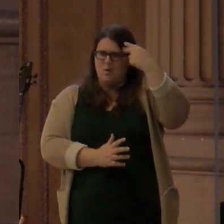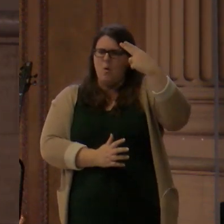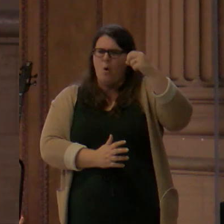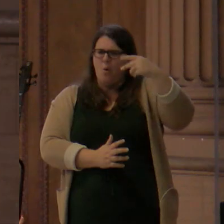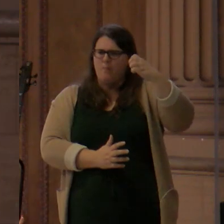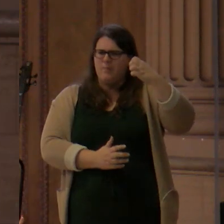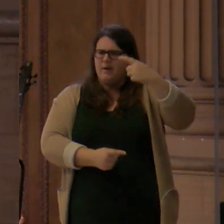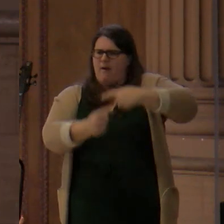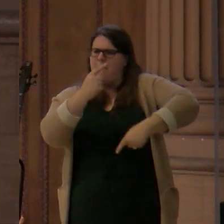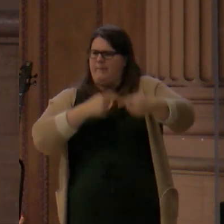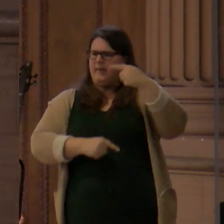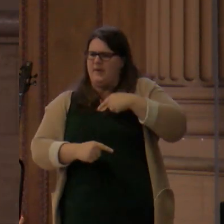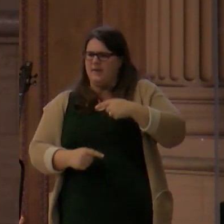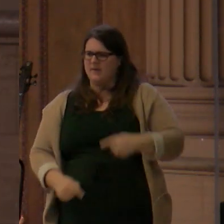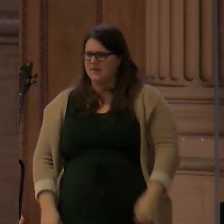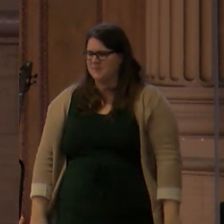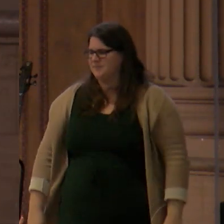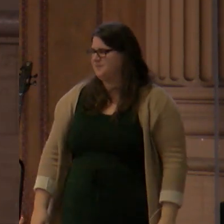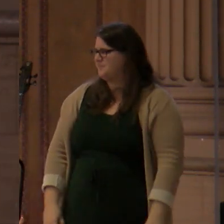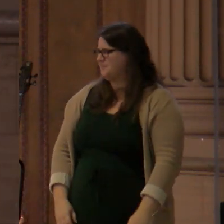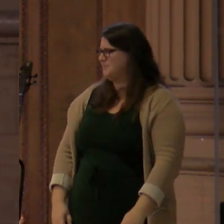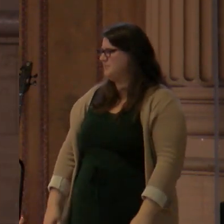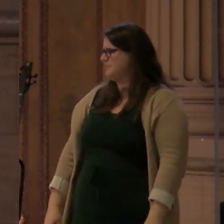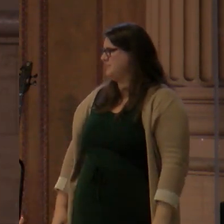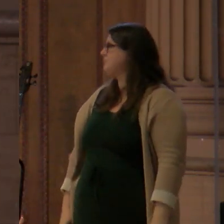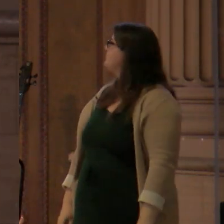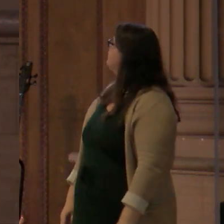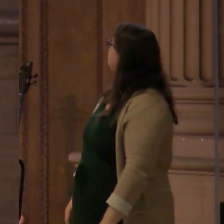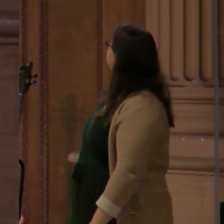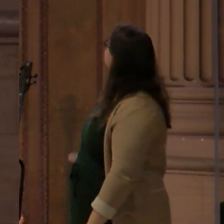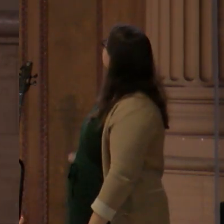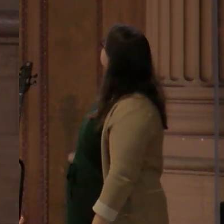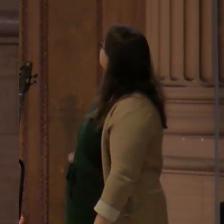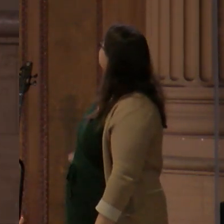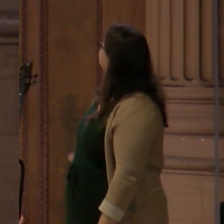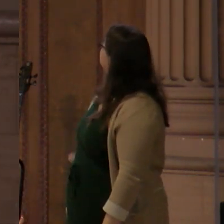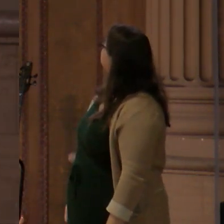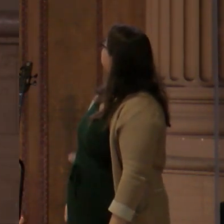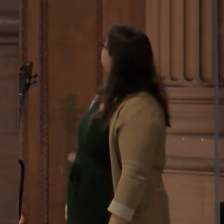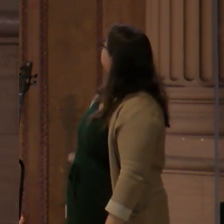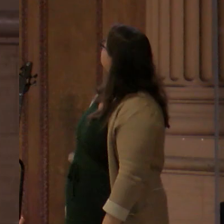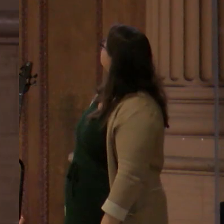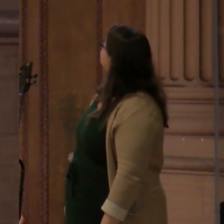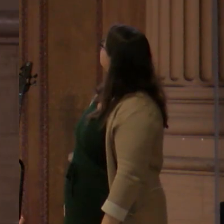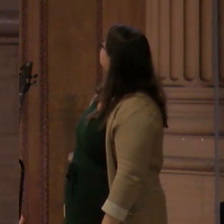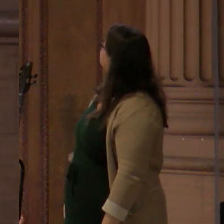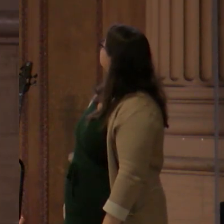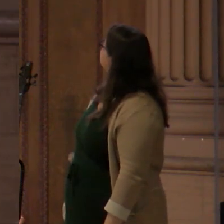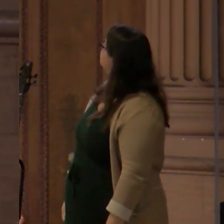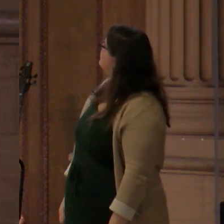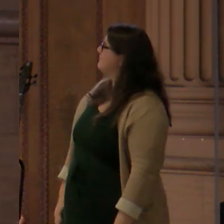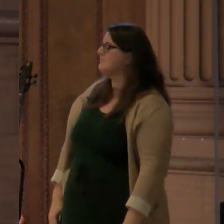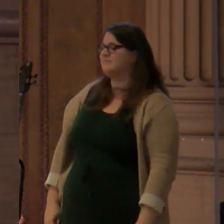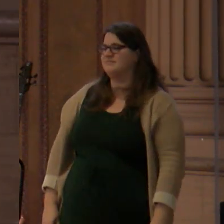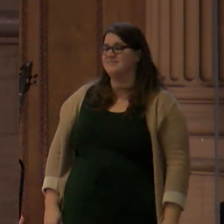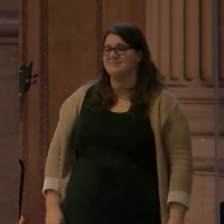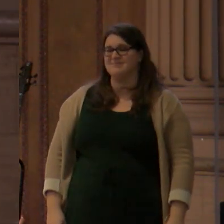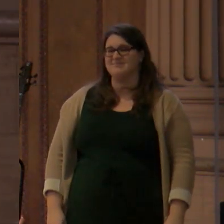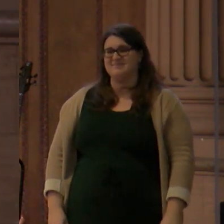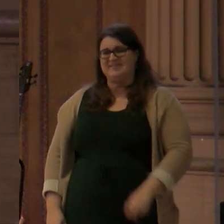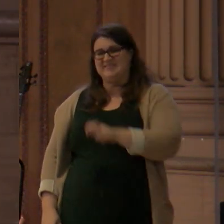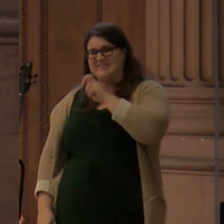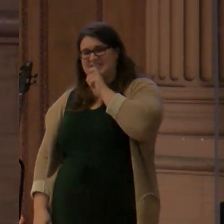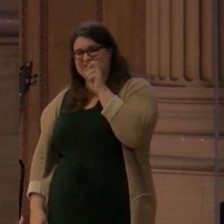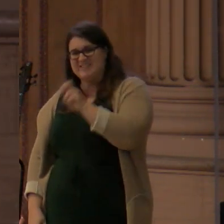15. Again, says, I'll put enmity between you and the woman and between your offspring and her offspring.